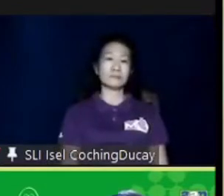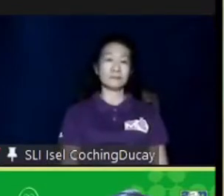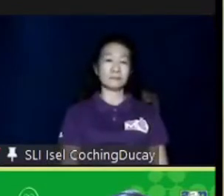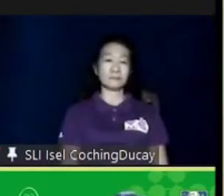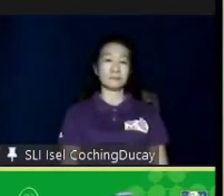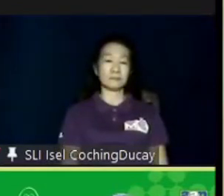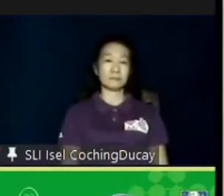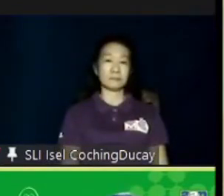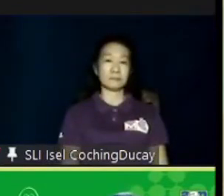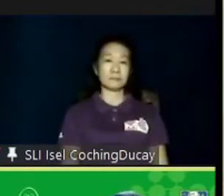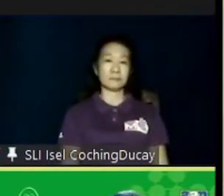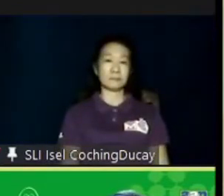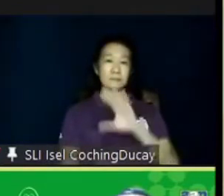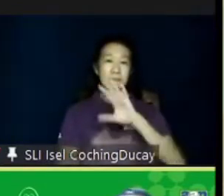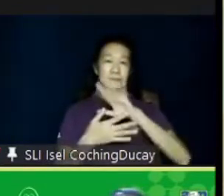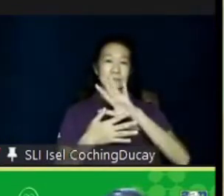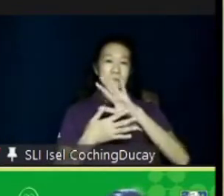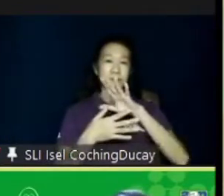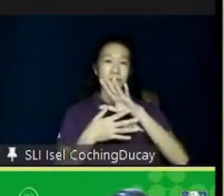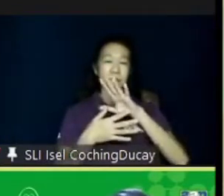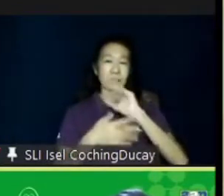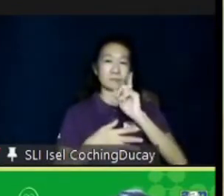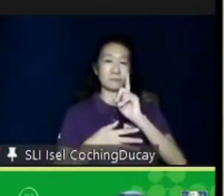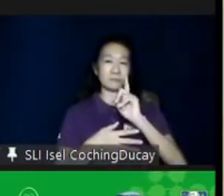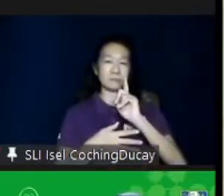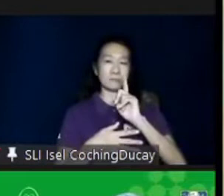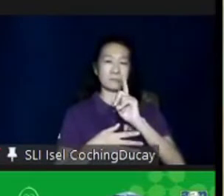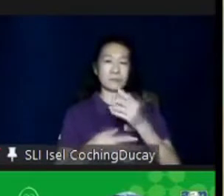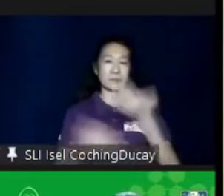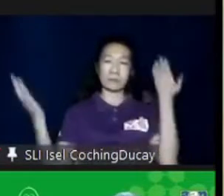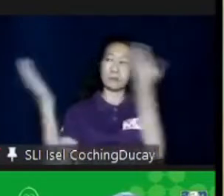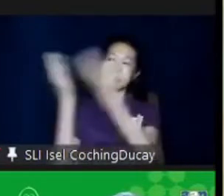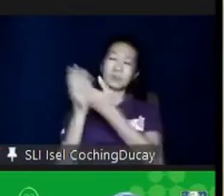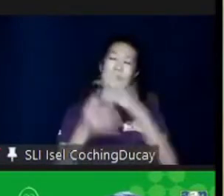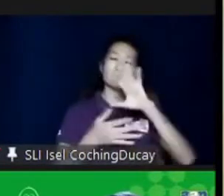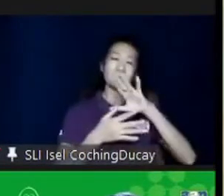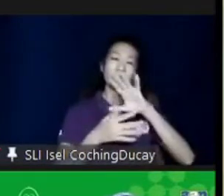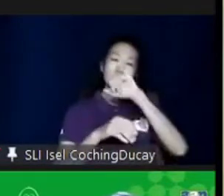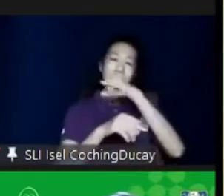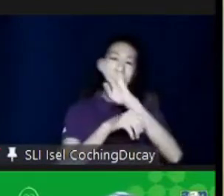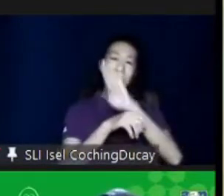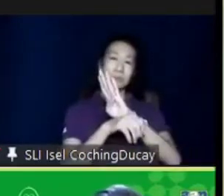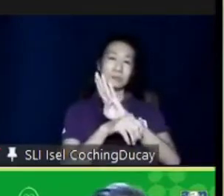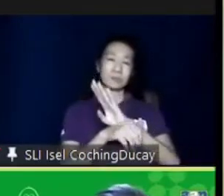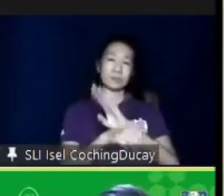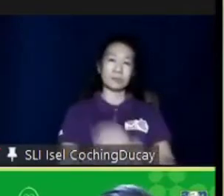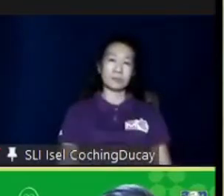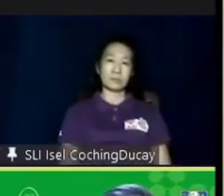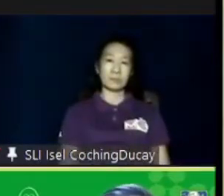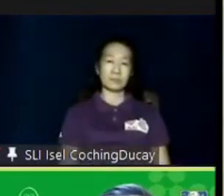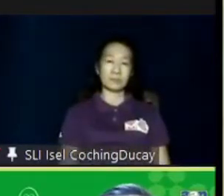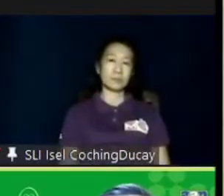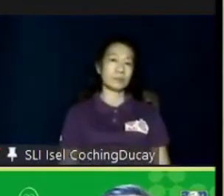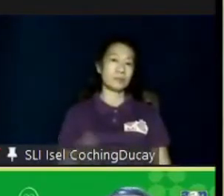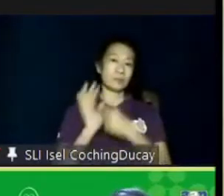So, COVID, COVID, COVID. What is the impact of COVID to the job market? So, the slide that I'm